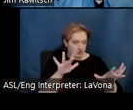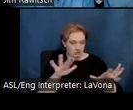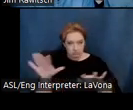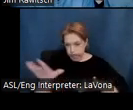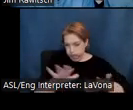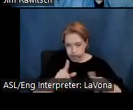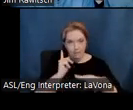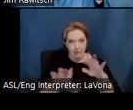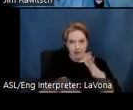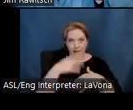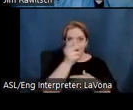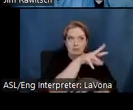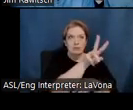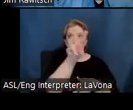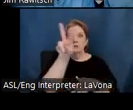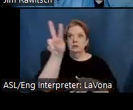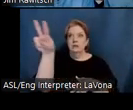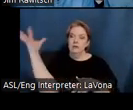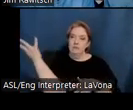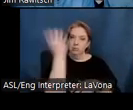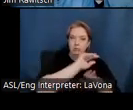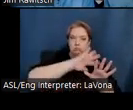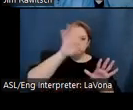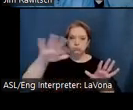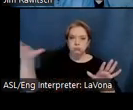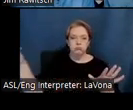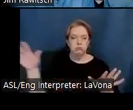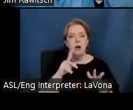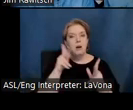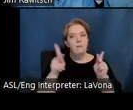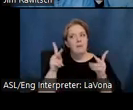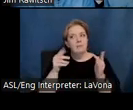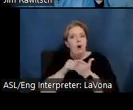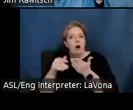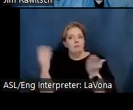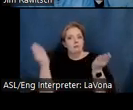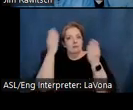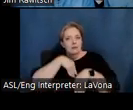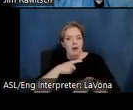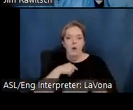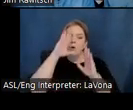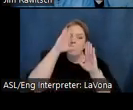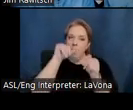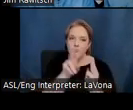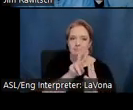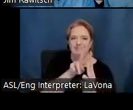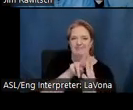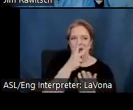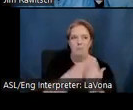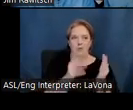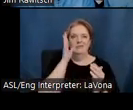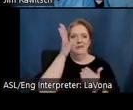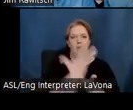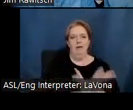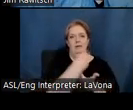largely unknown gem of a site is a revelation and we hope that both these sites will someday become part of the Haas